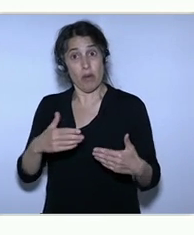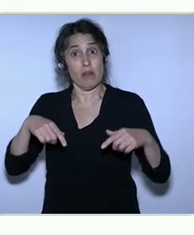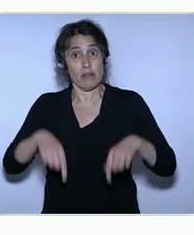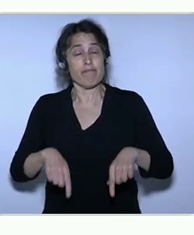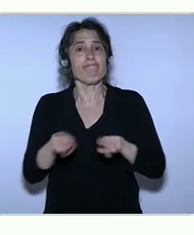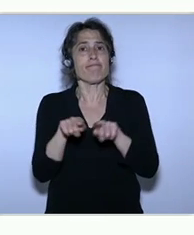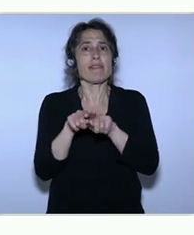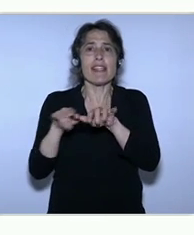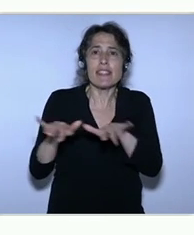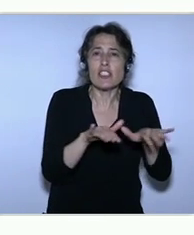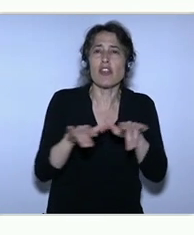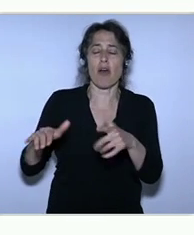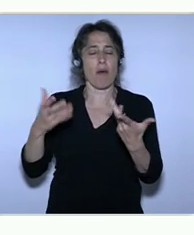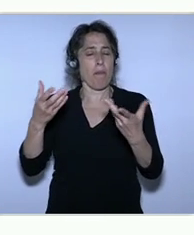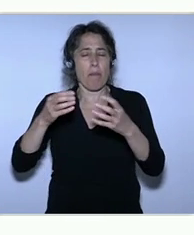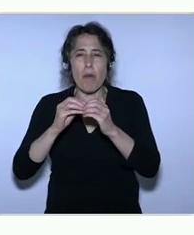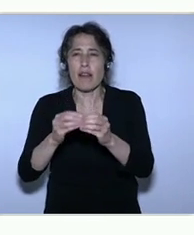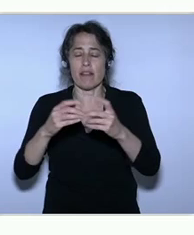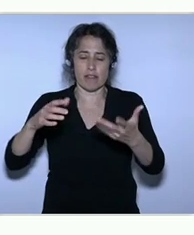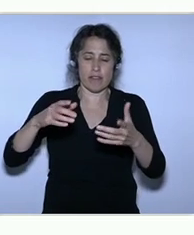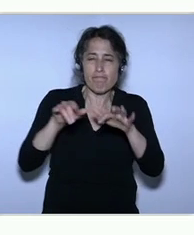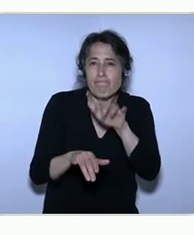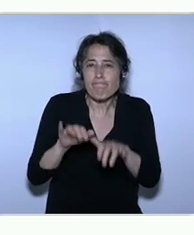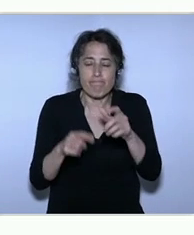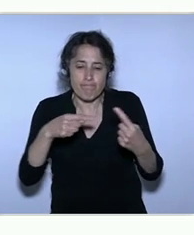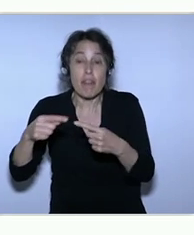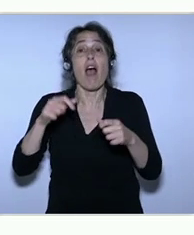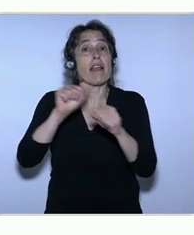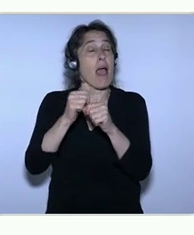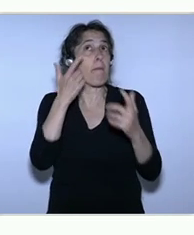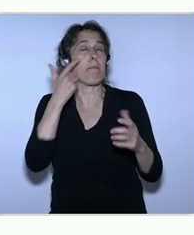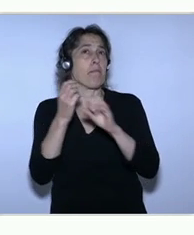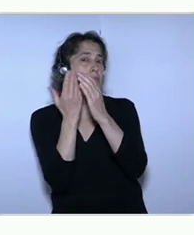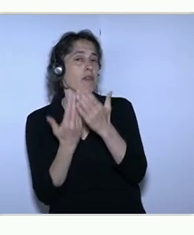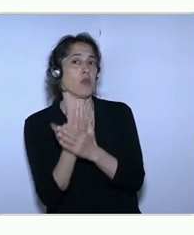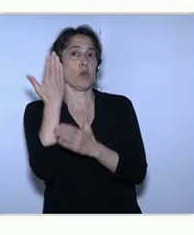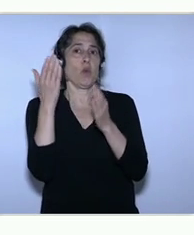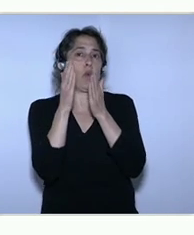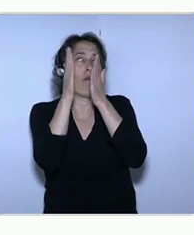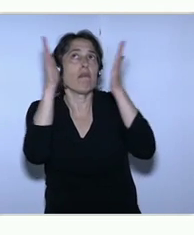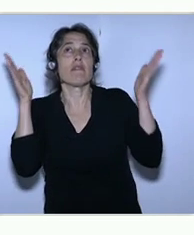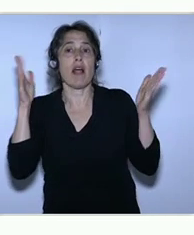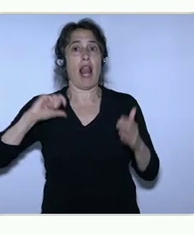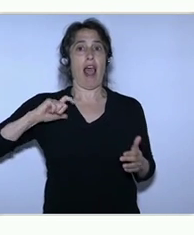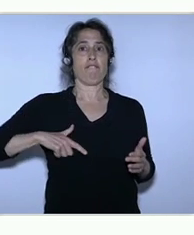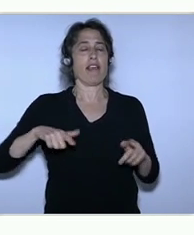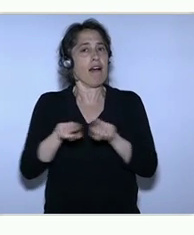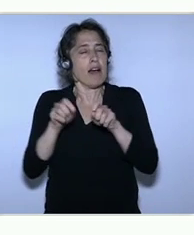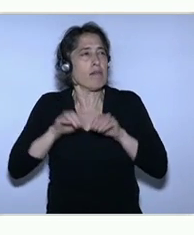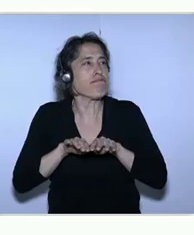butter, a new driver of exports for countries like Latvia, and that we're already seeing the success